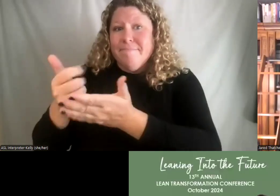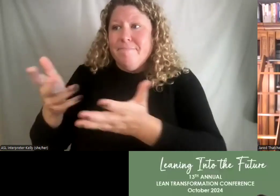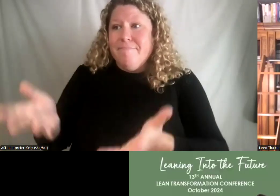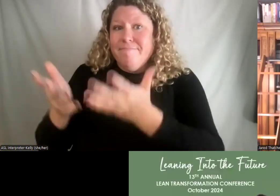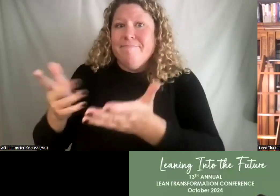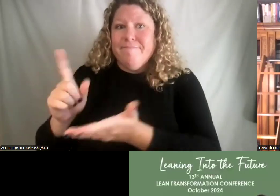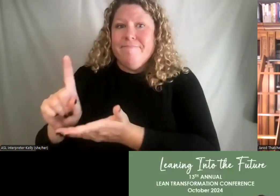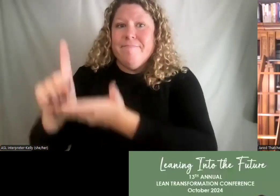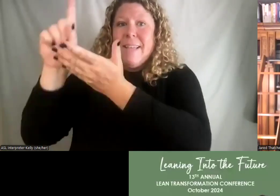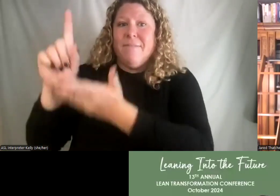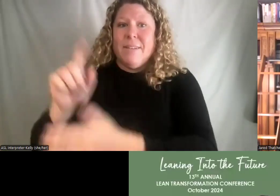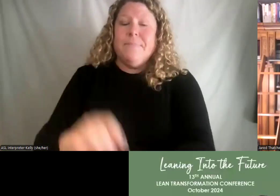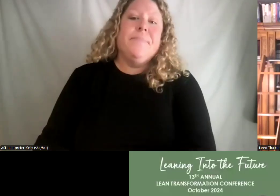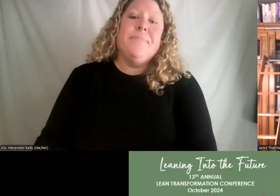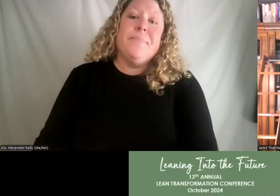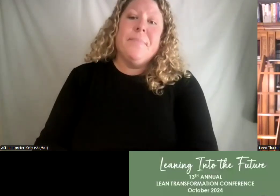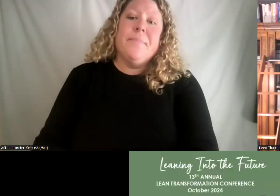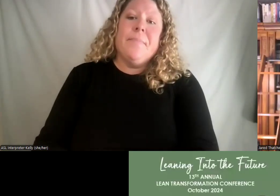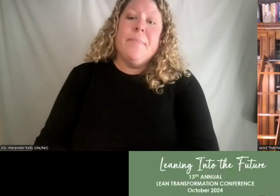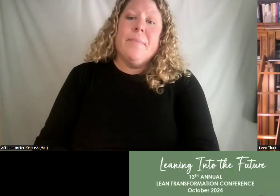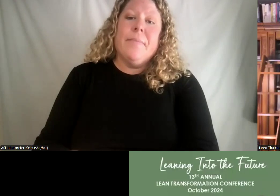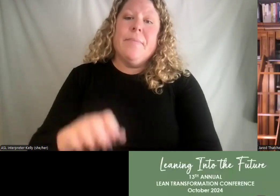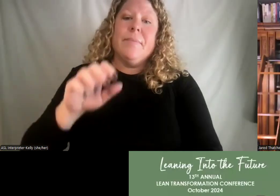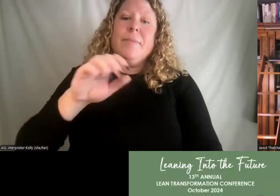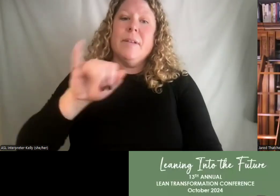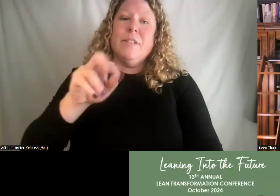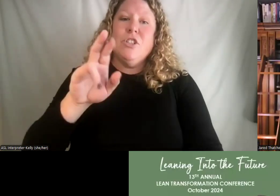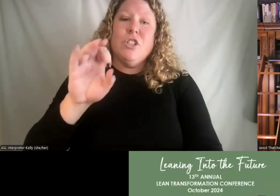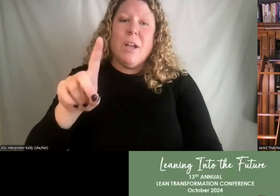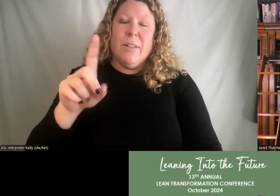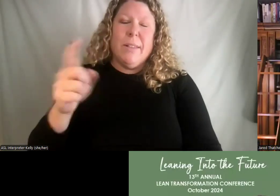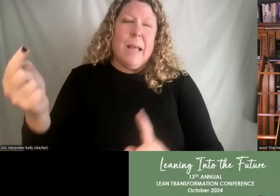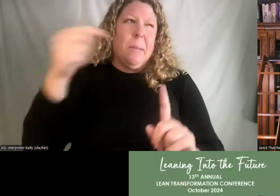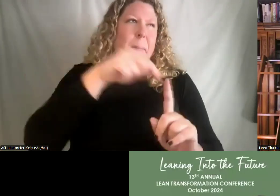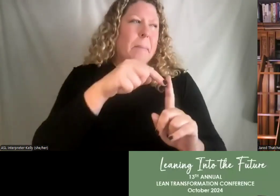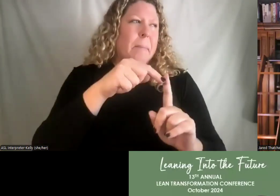Again, this goes back to the slide where I showed, you know, on the one side, you've got,